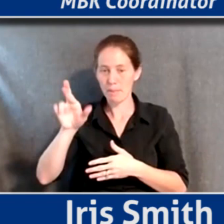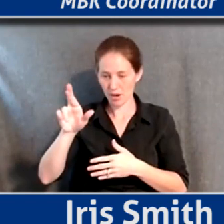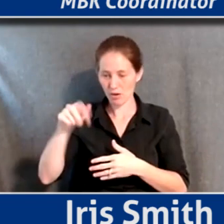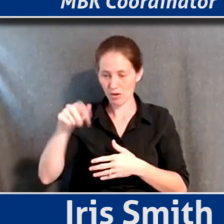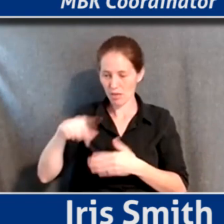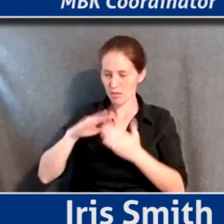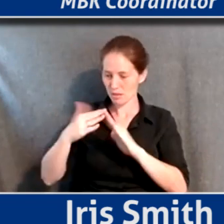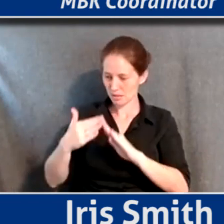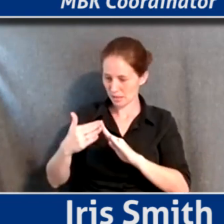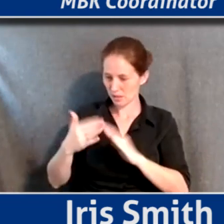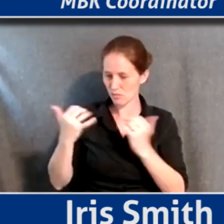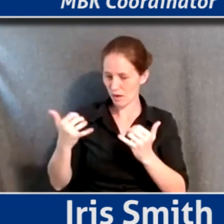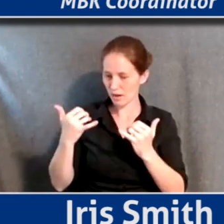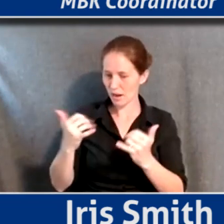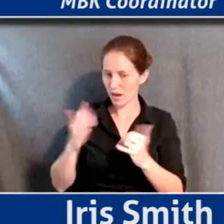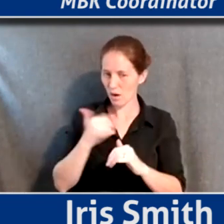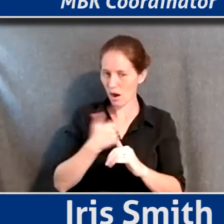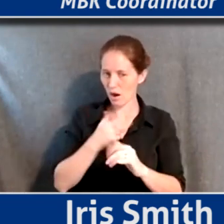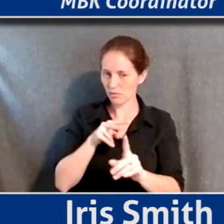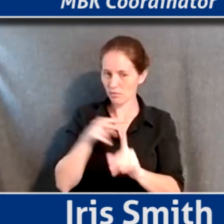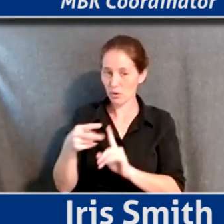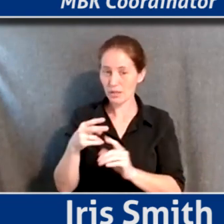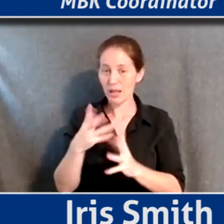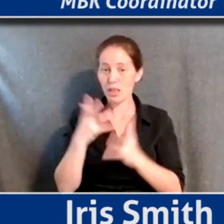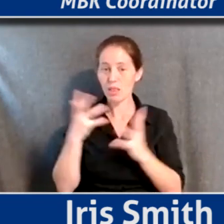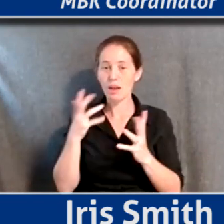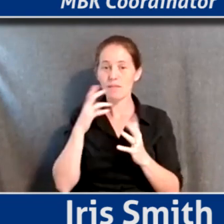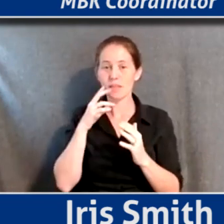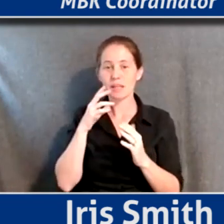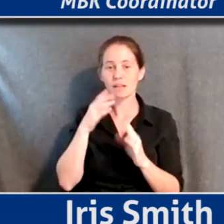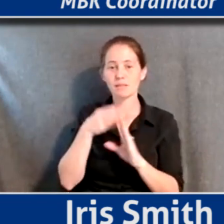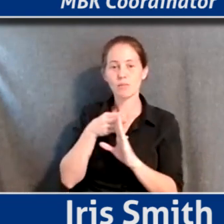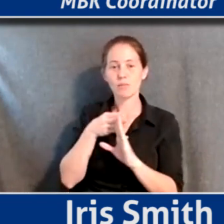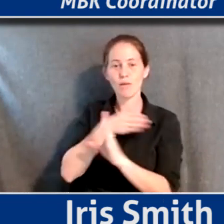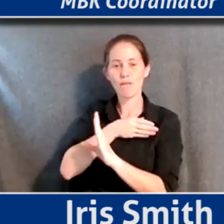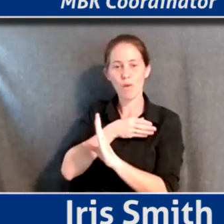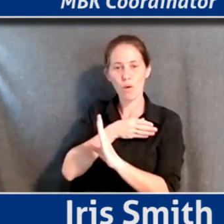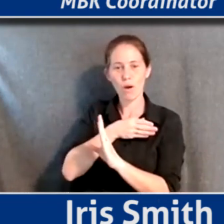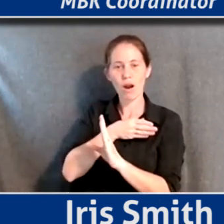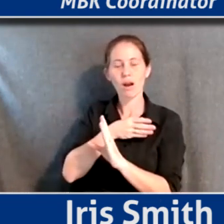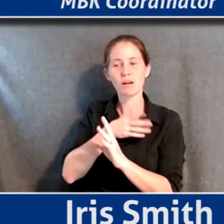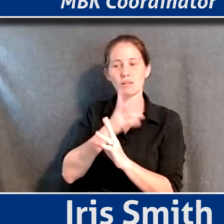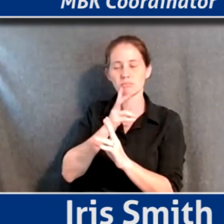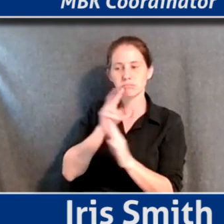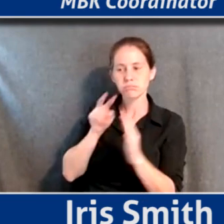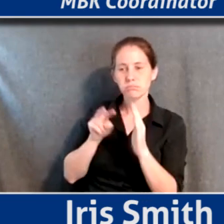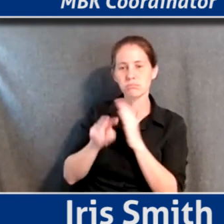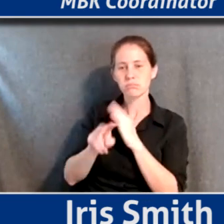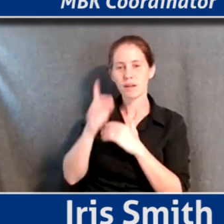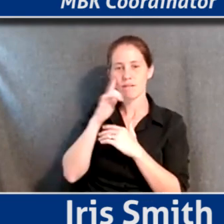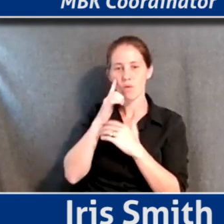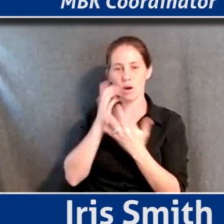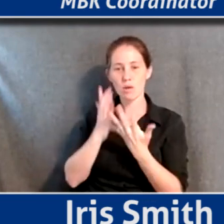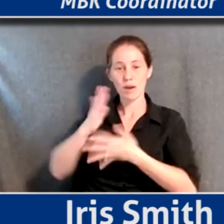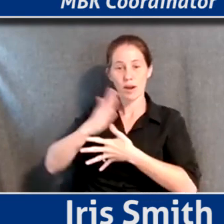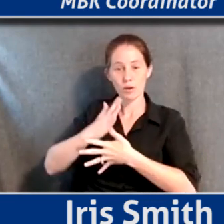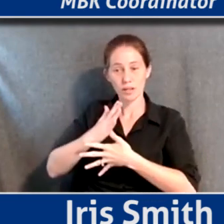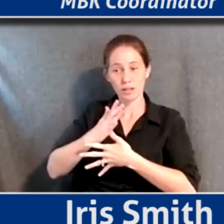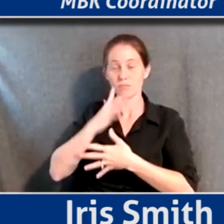and a lot of the foresight into treating this like a priority has seemed to pay off in terms of where we're at currently.